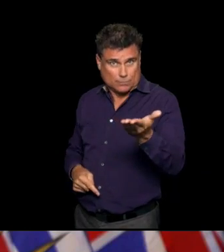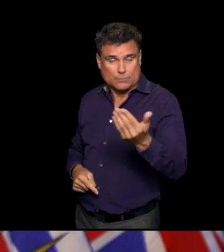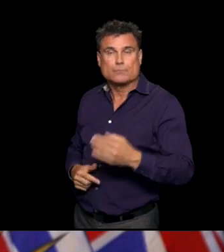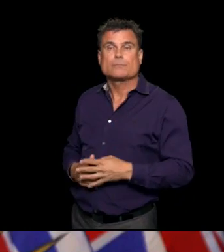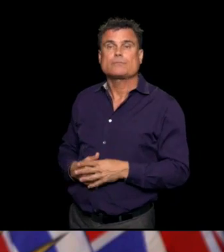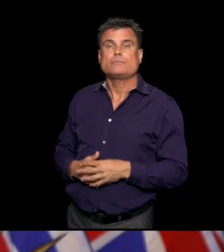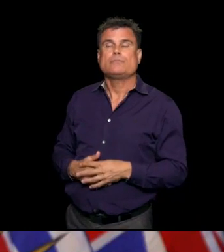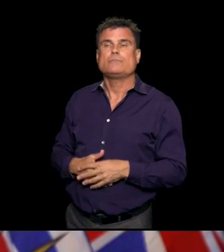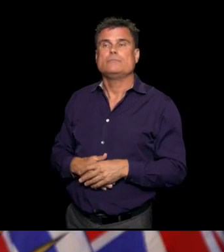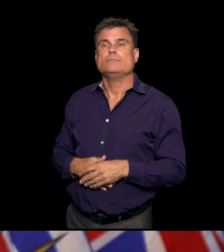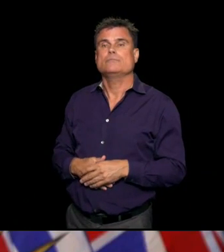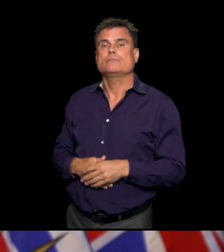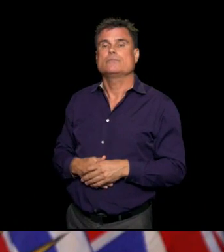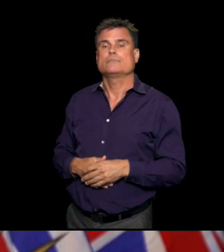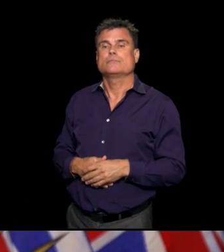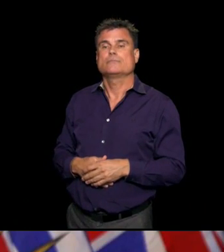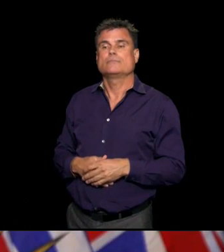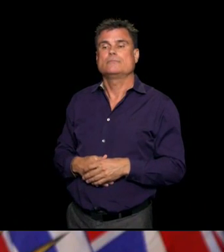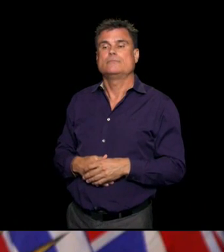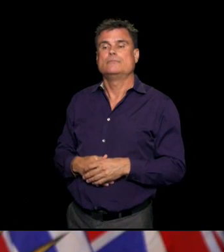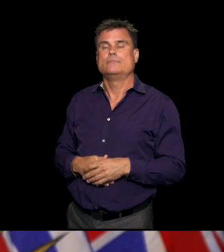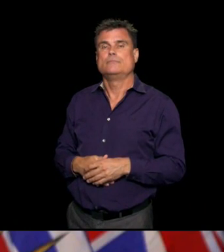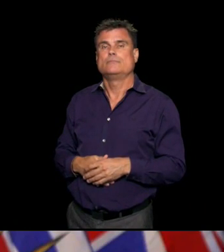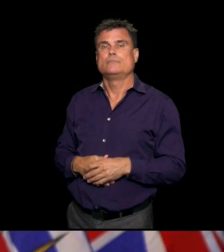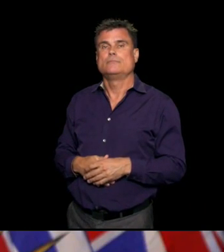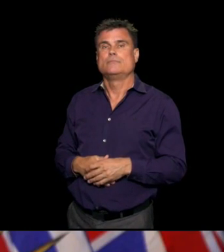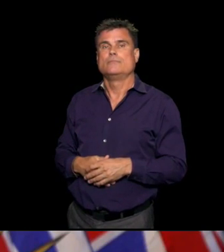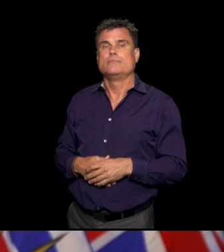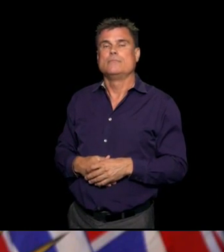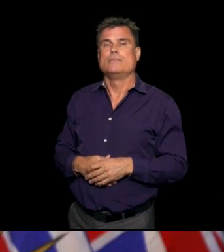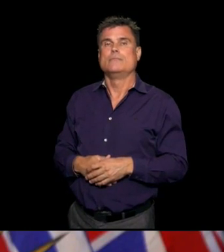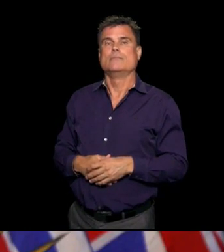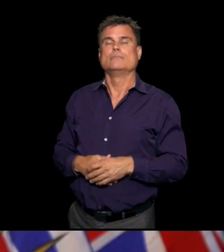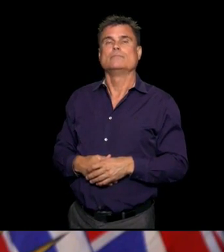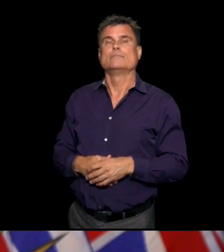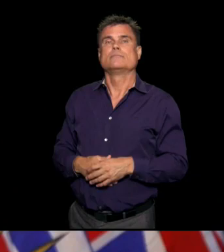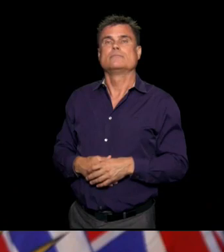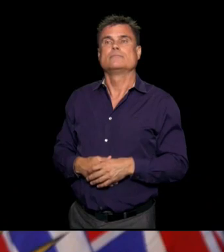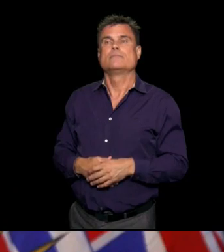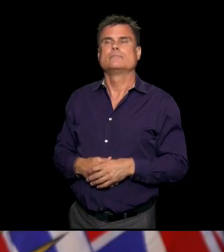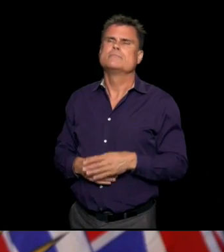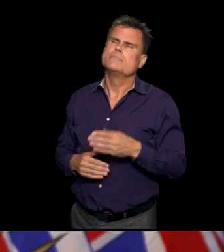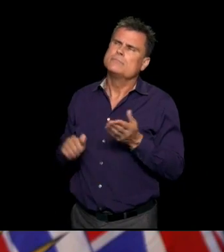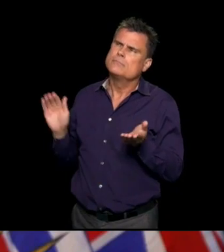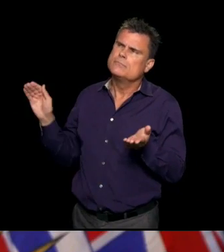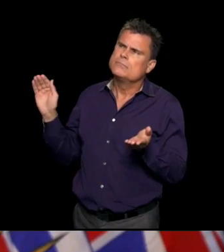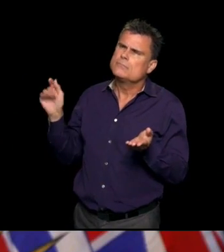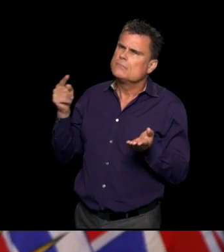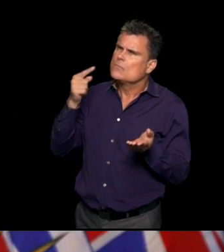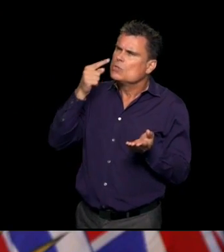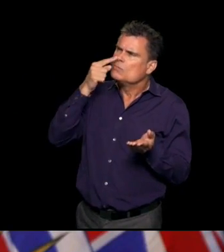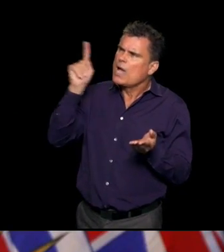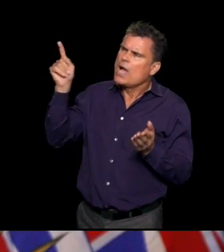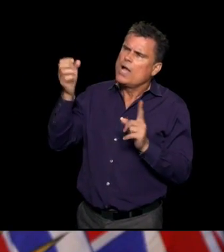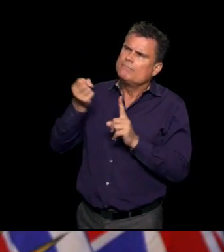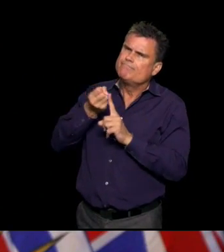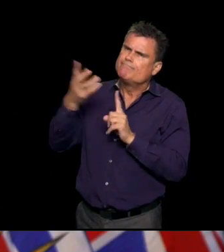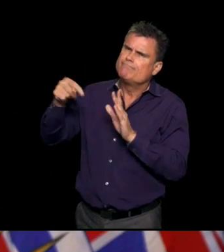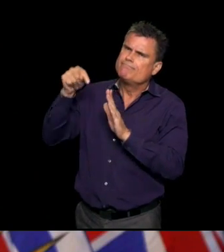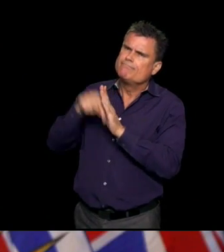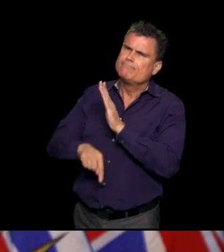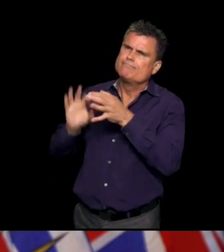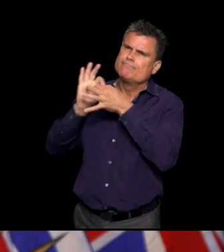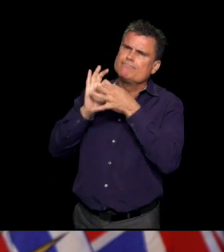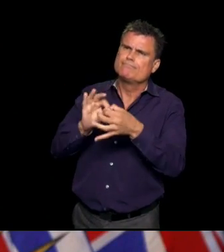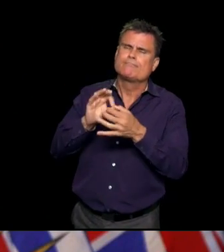Dr Henry, thanks for taking my question. I was hoping that you could elaborate more on the MISC situation because there are